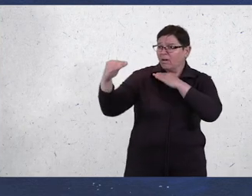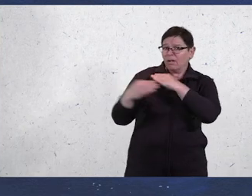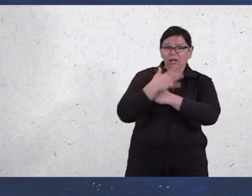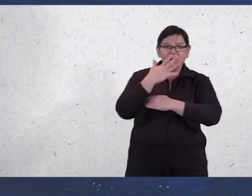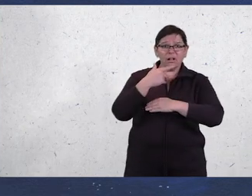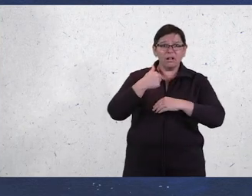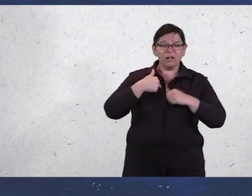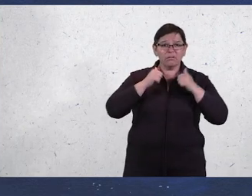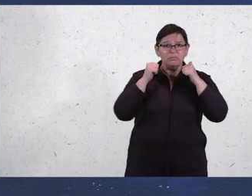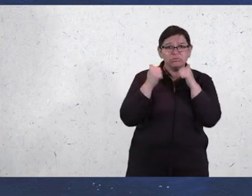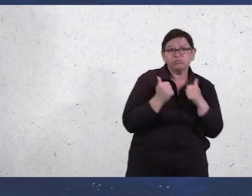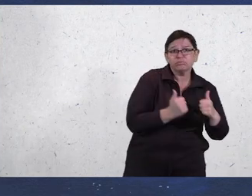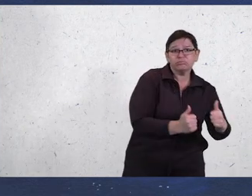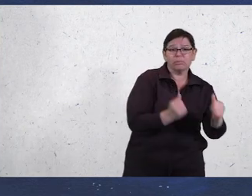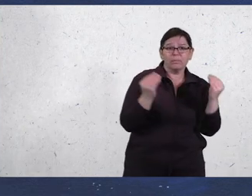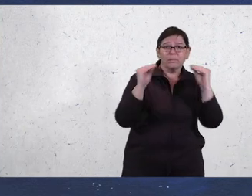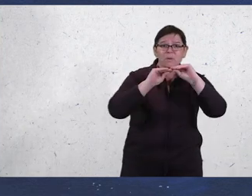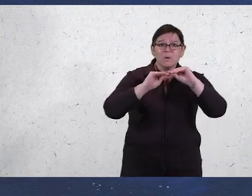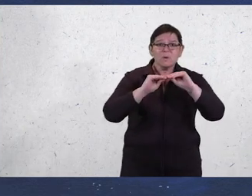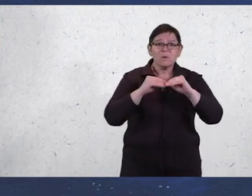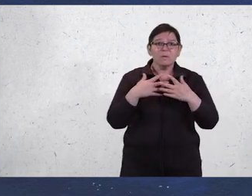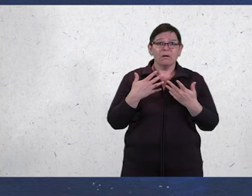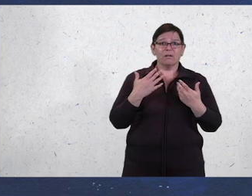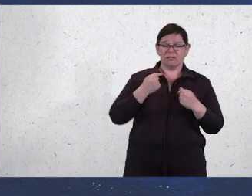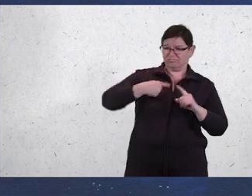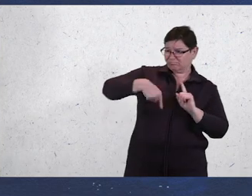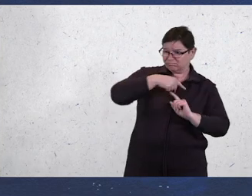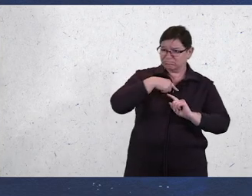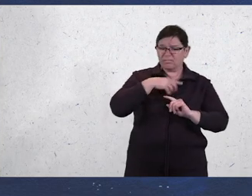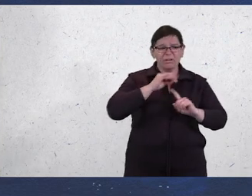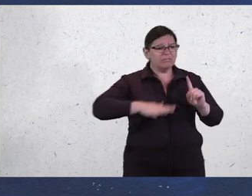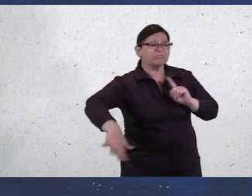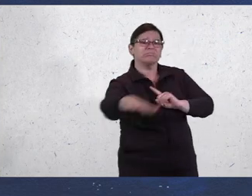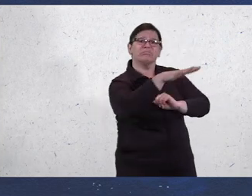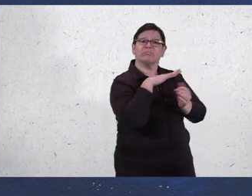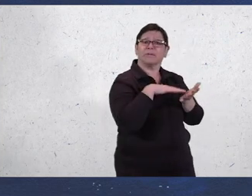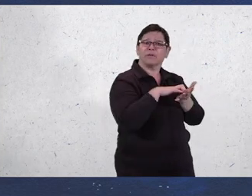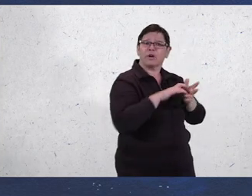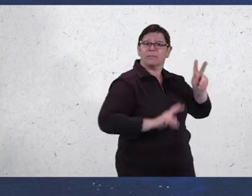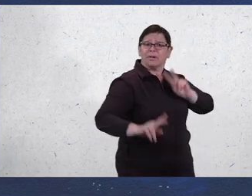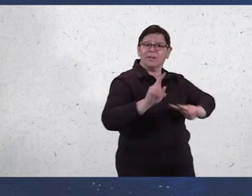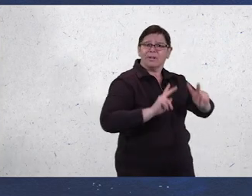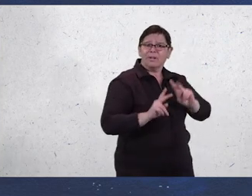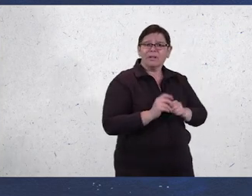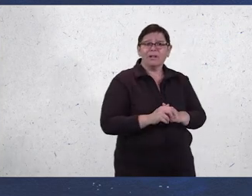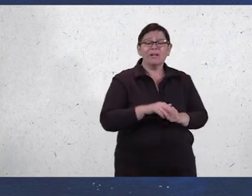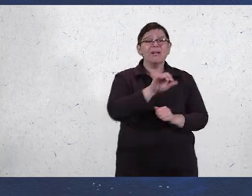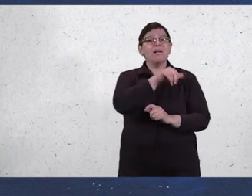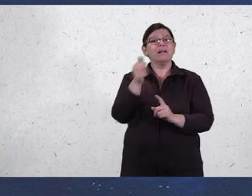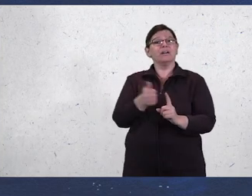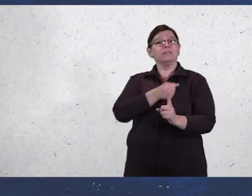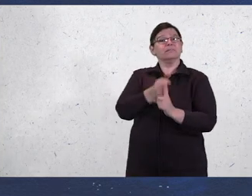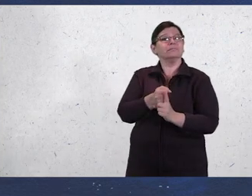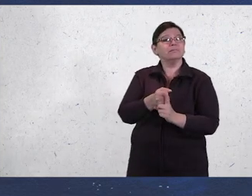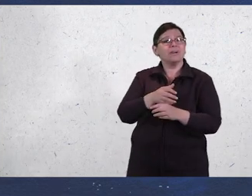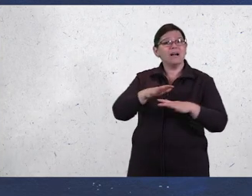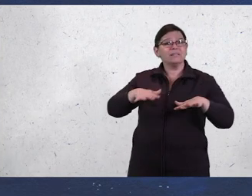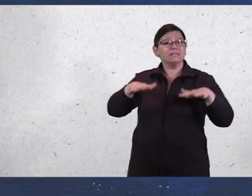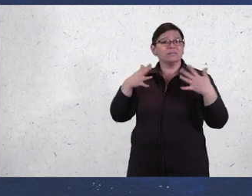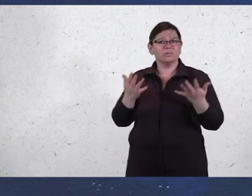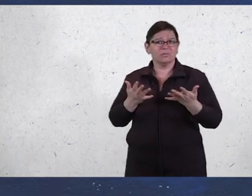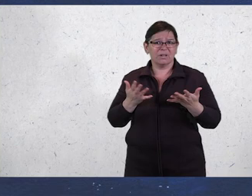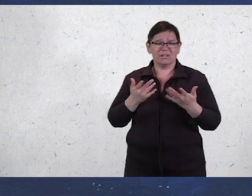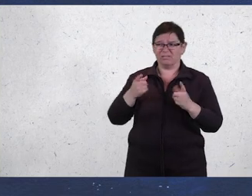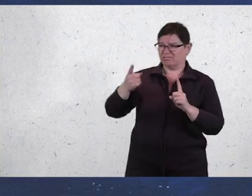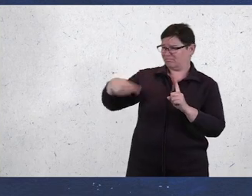the potential of COVID deteriorating our health further, but also killing us in other vulnerable populations. Another aspect of the